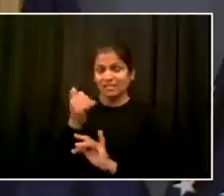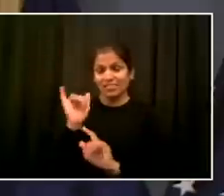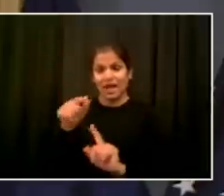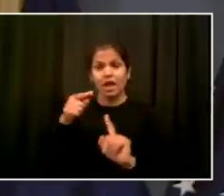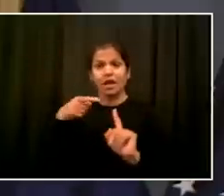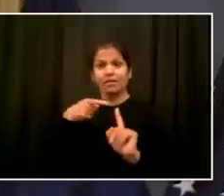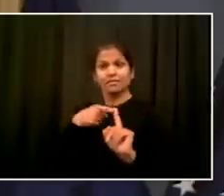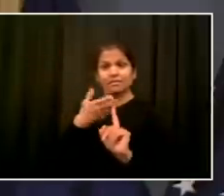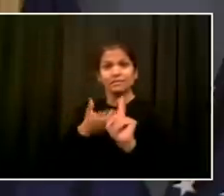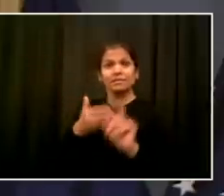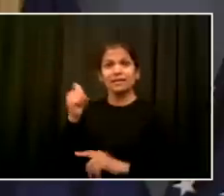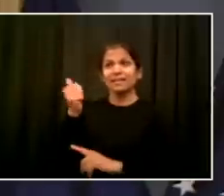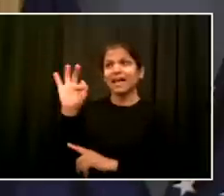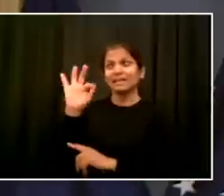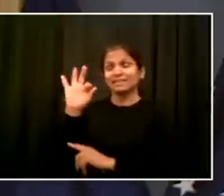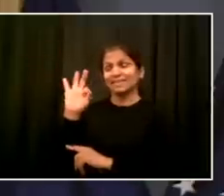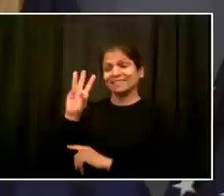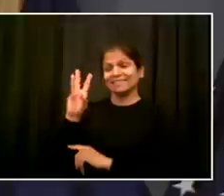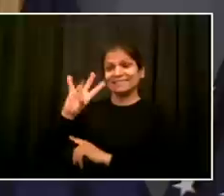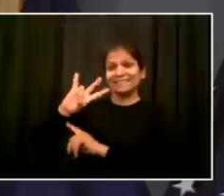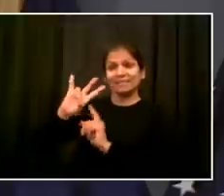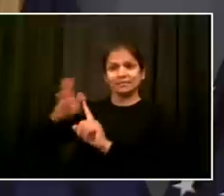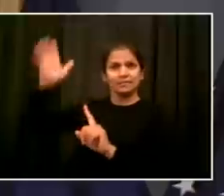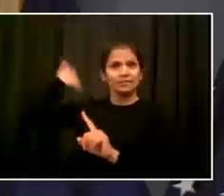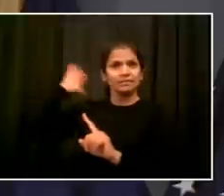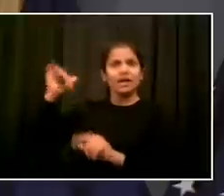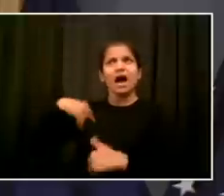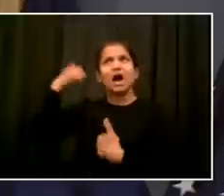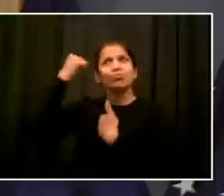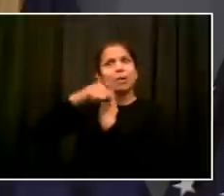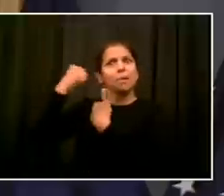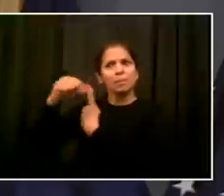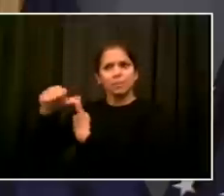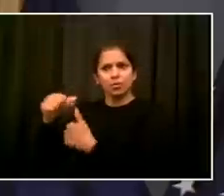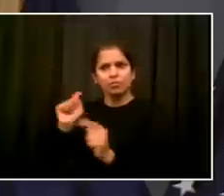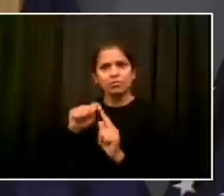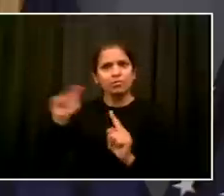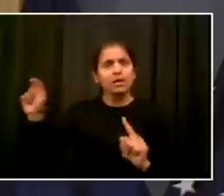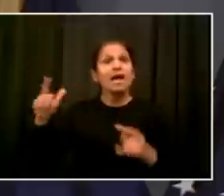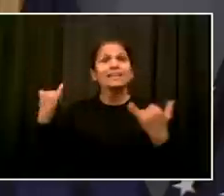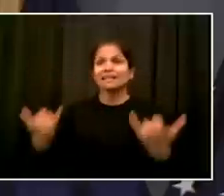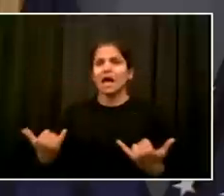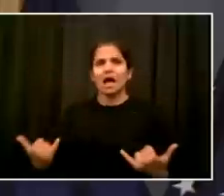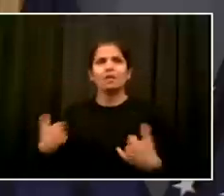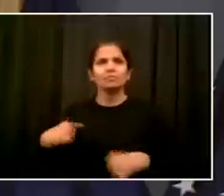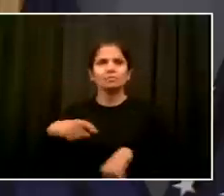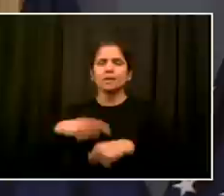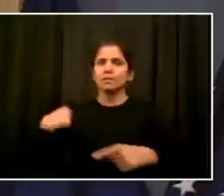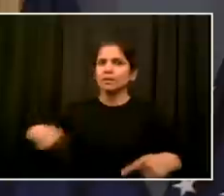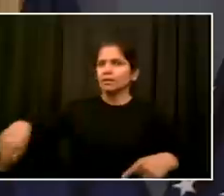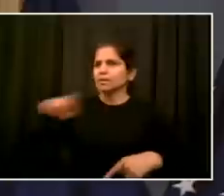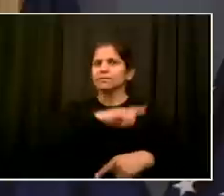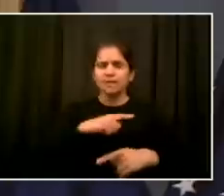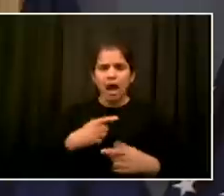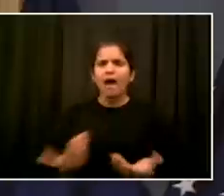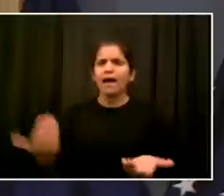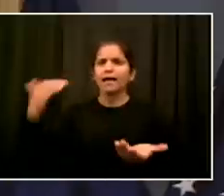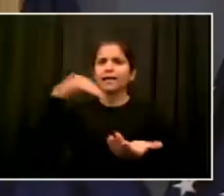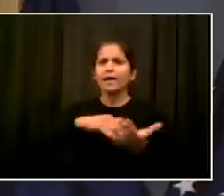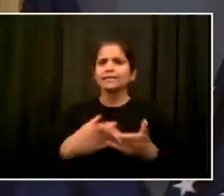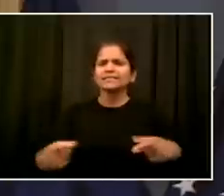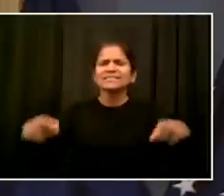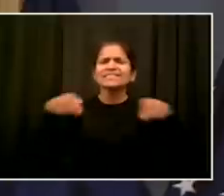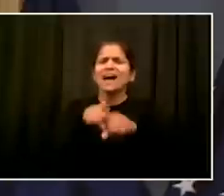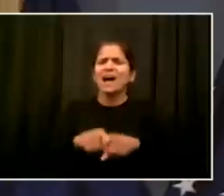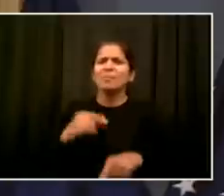I want to get this investigation right and perhaps make a contribution to what we need to do within our society.